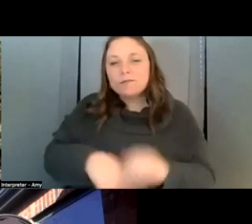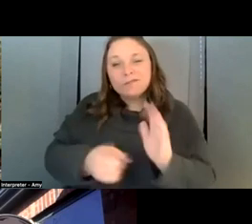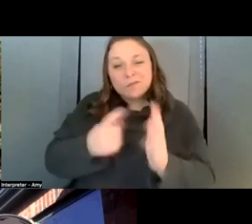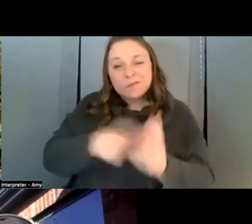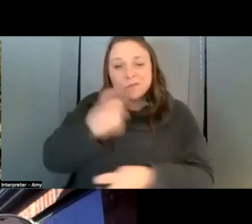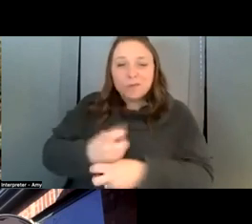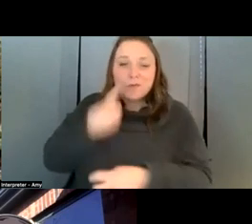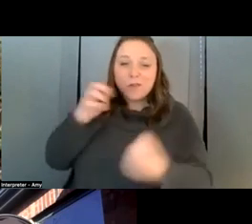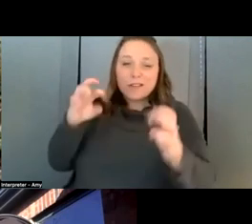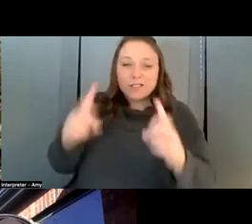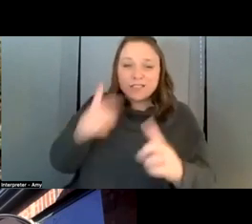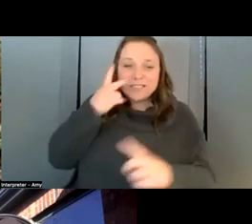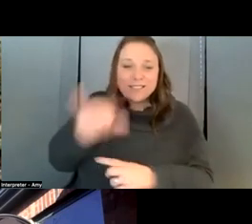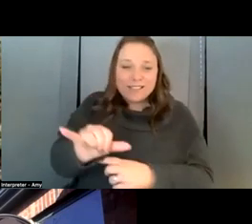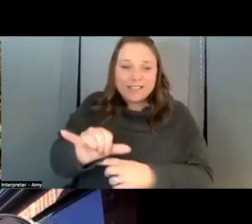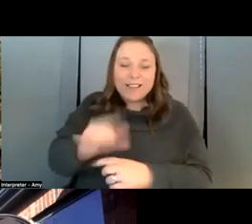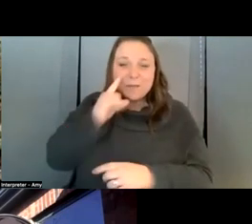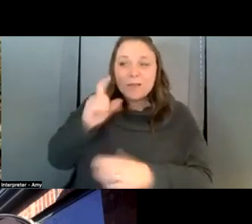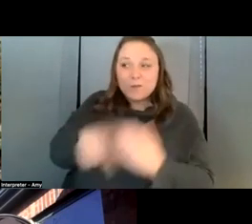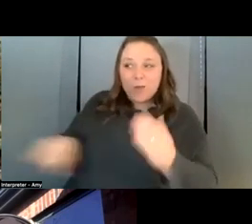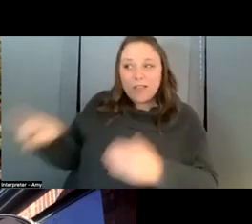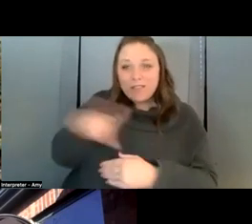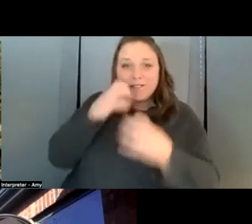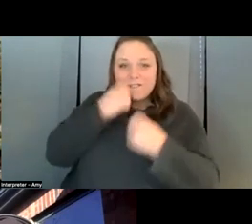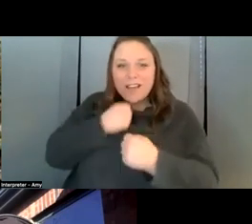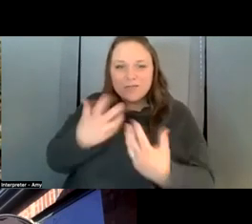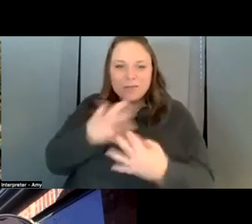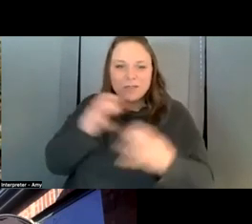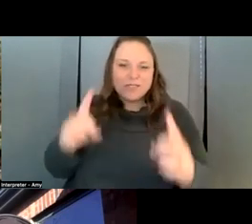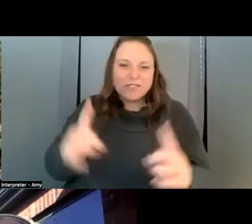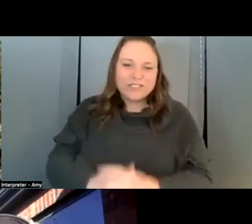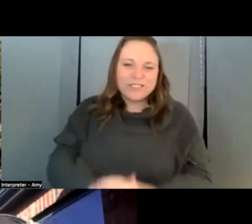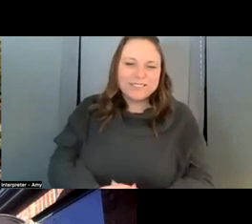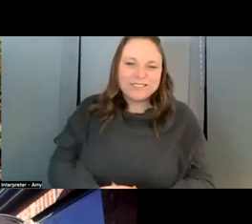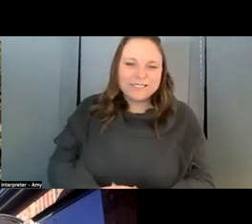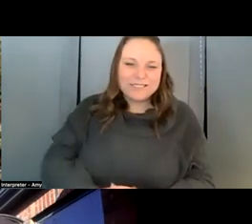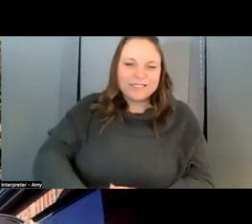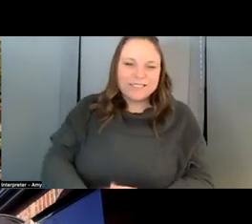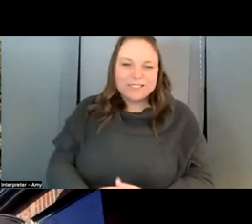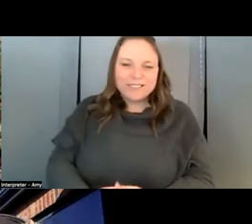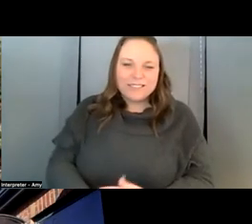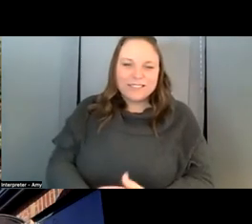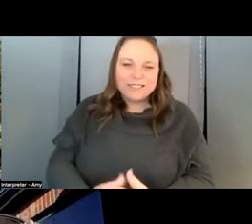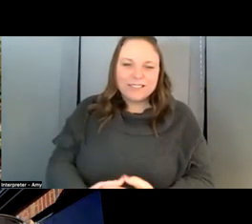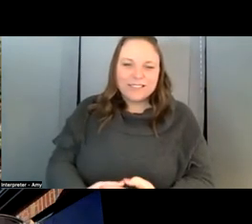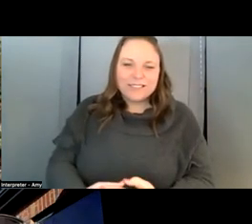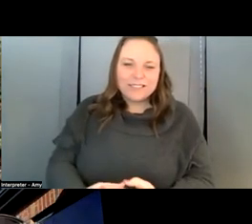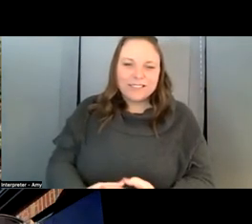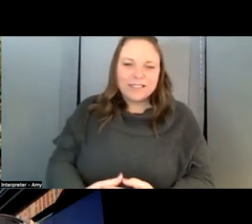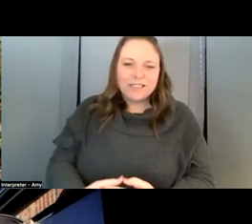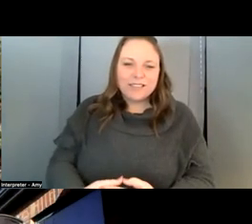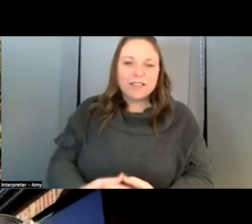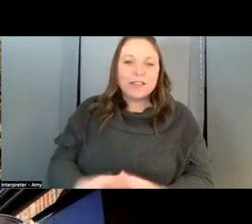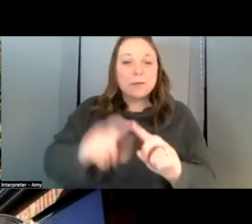see it that way because what they value is education um and knowledge but but not everybody values